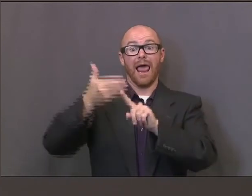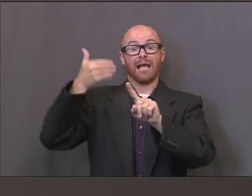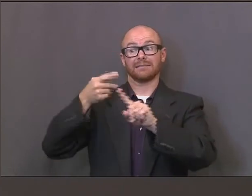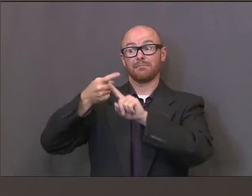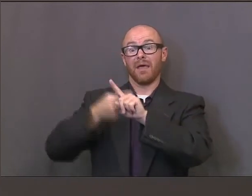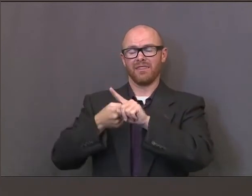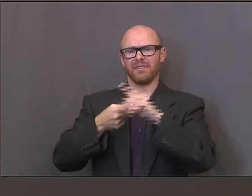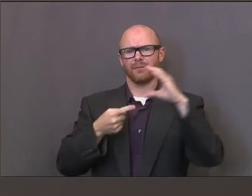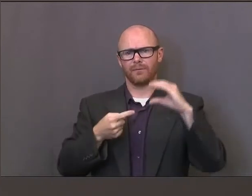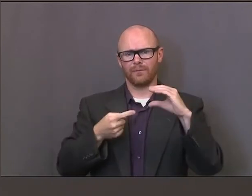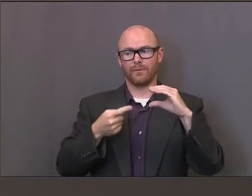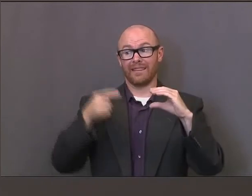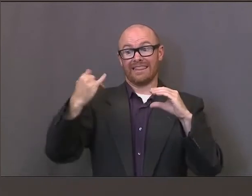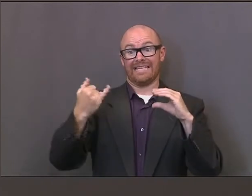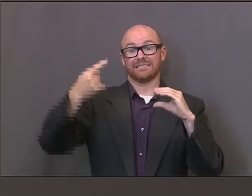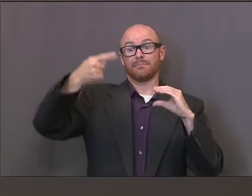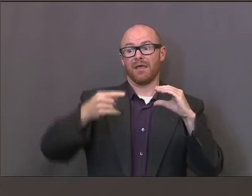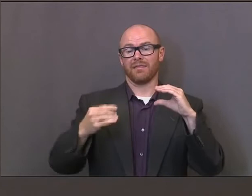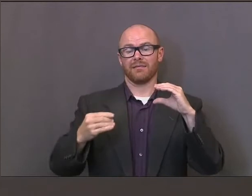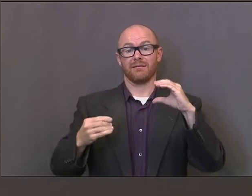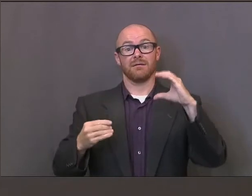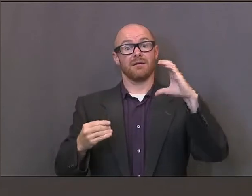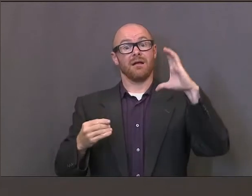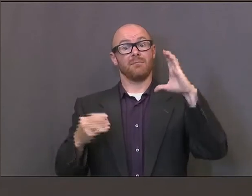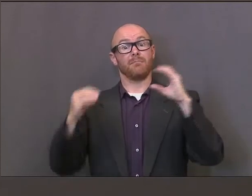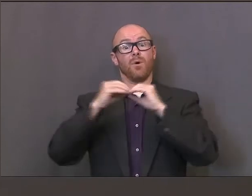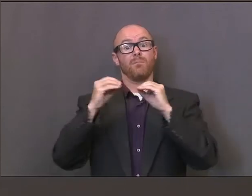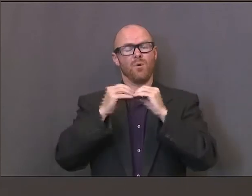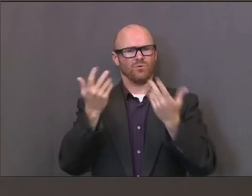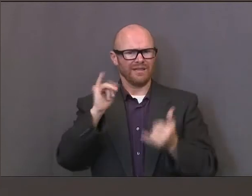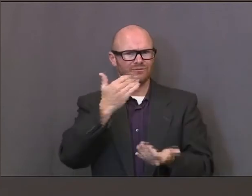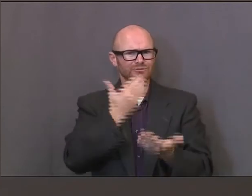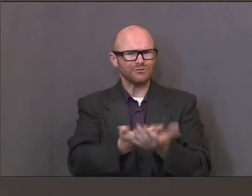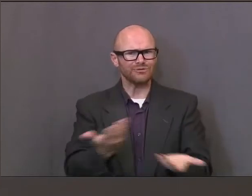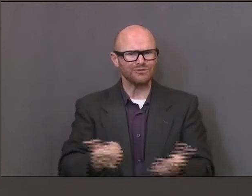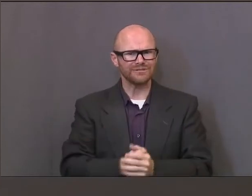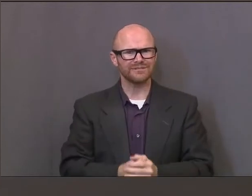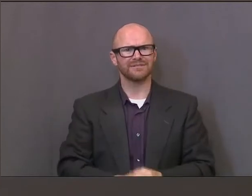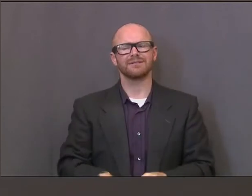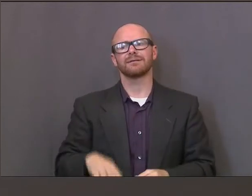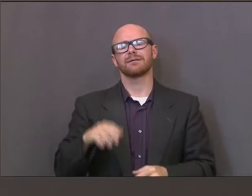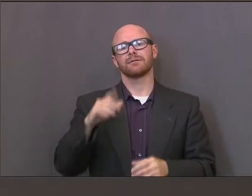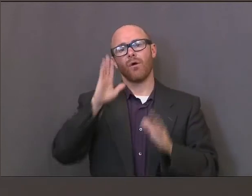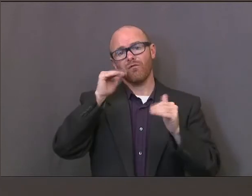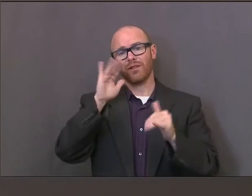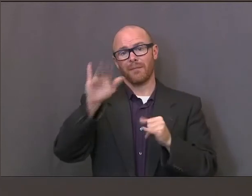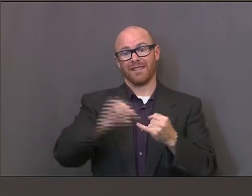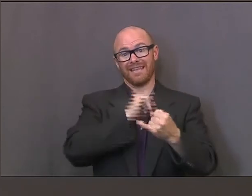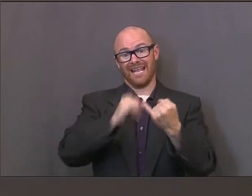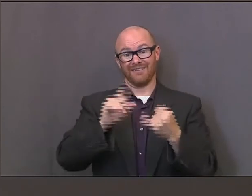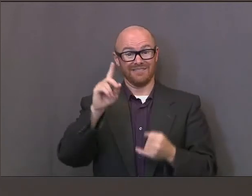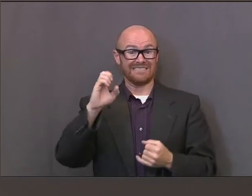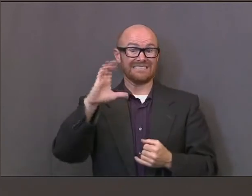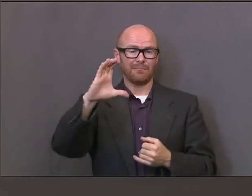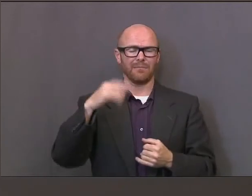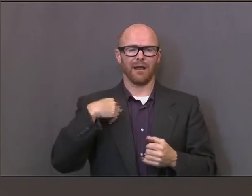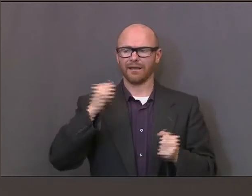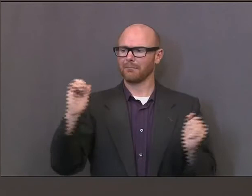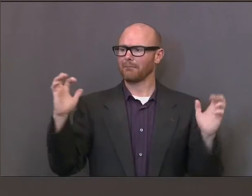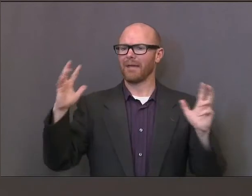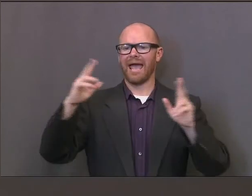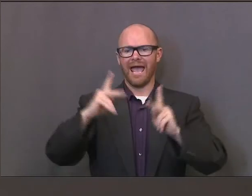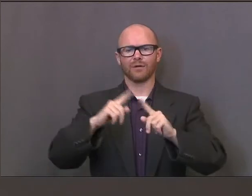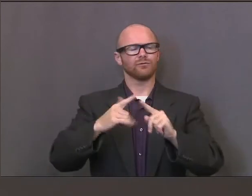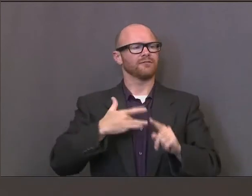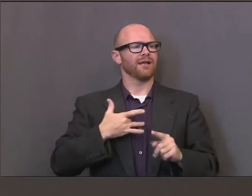a month ago. So I think we're trending in the right direction, and hopefully by the end of this year, we'll be back to kind of everybody feeling